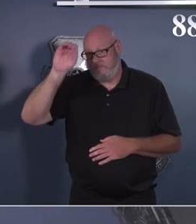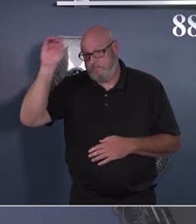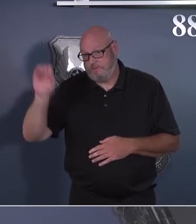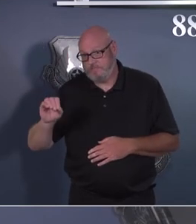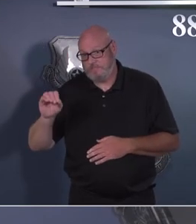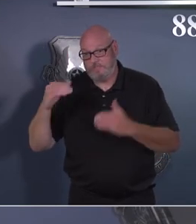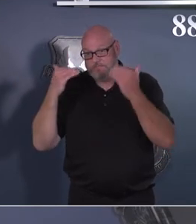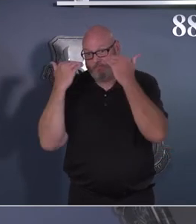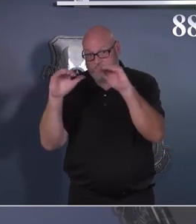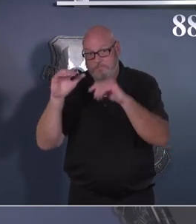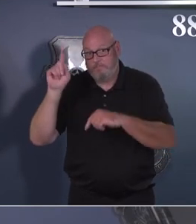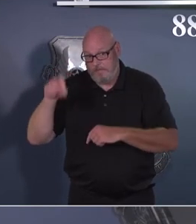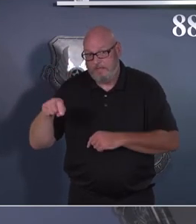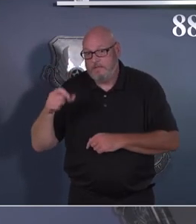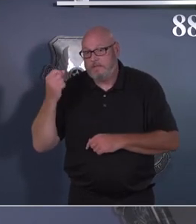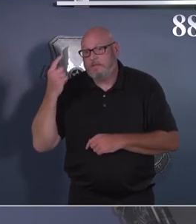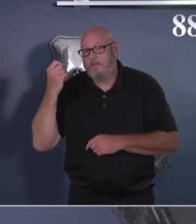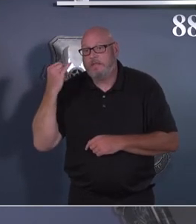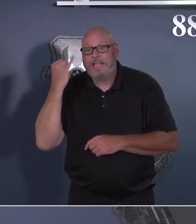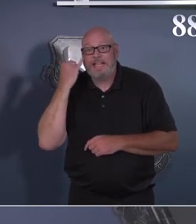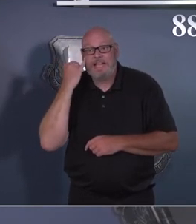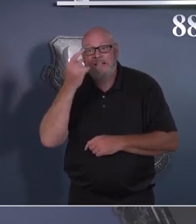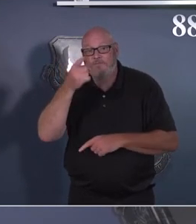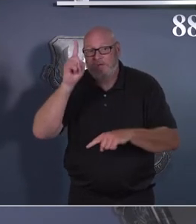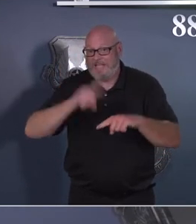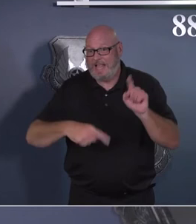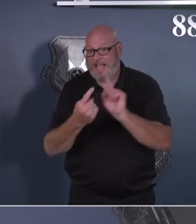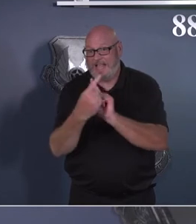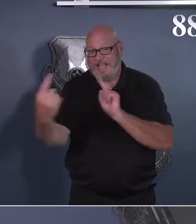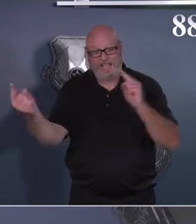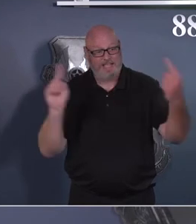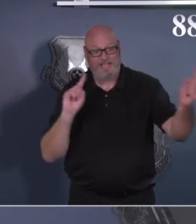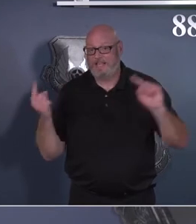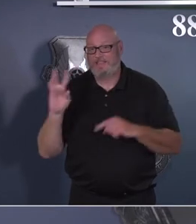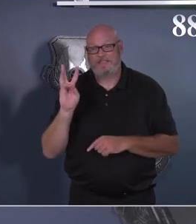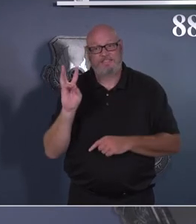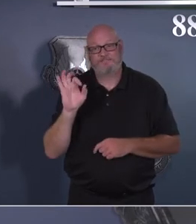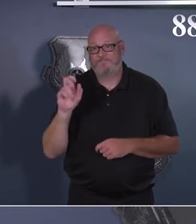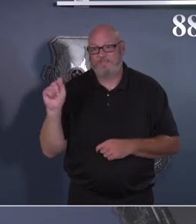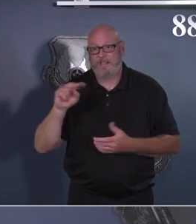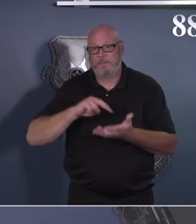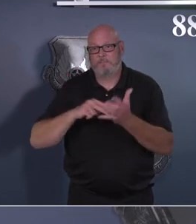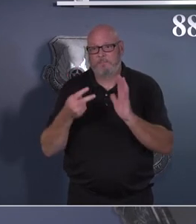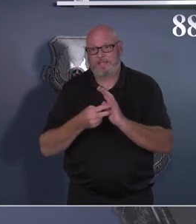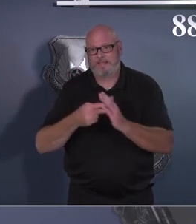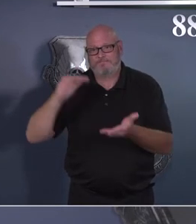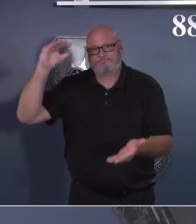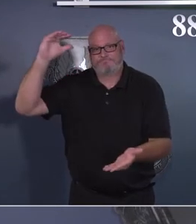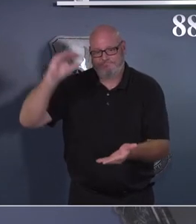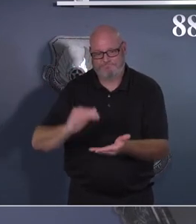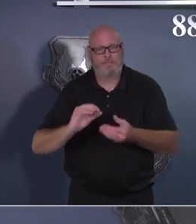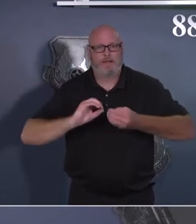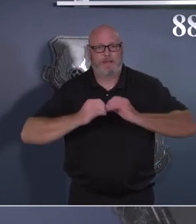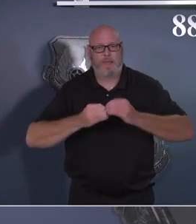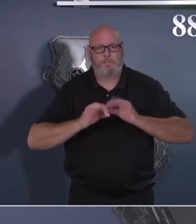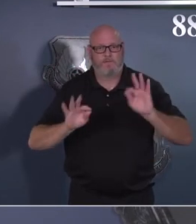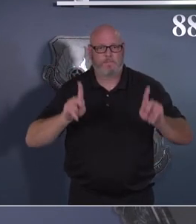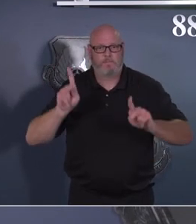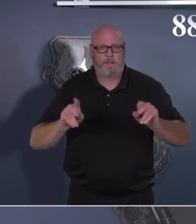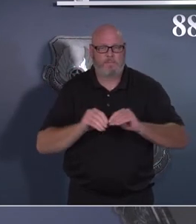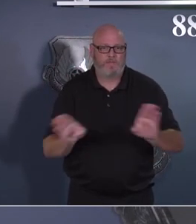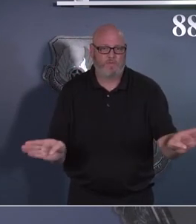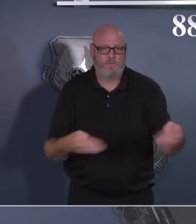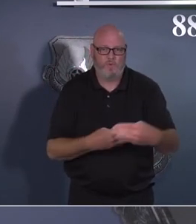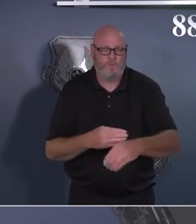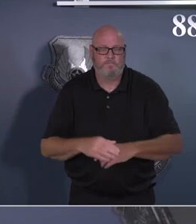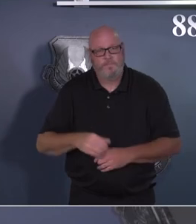50%. So follow those basic principles. Know that you can still submit exceptions to policy out there. We will take a hard